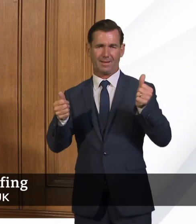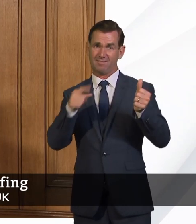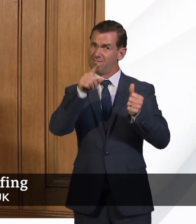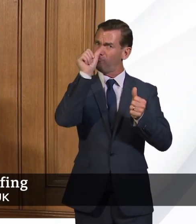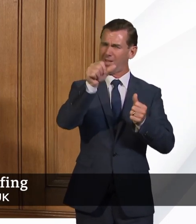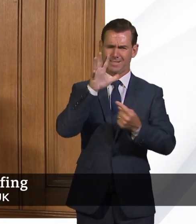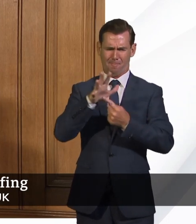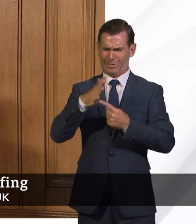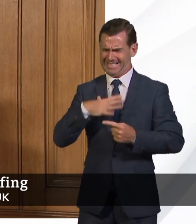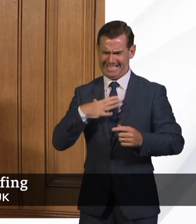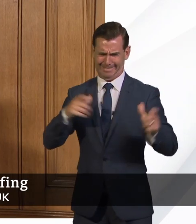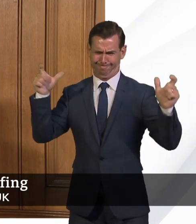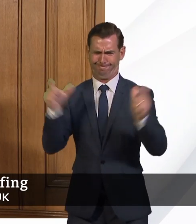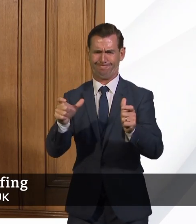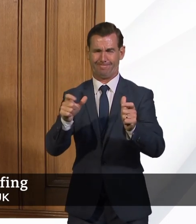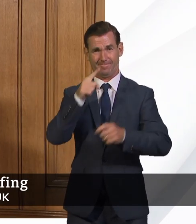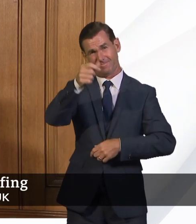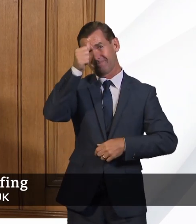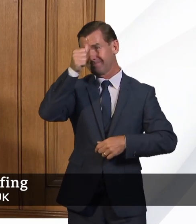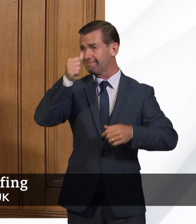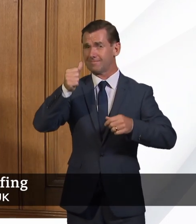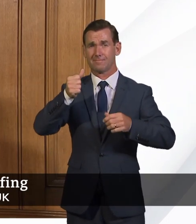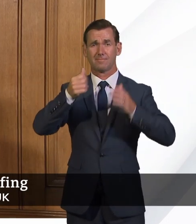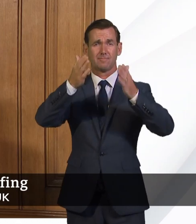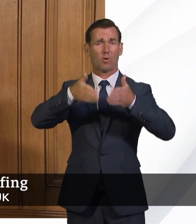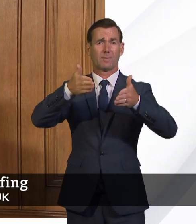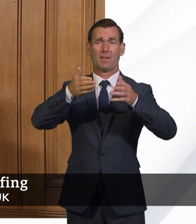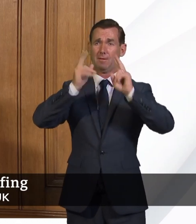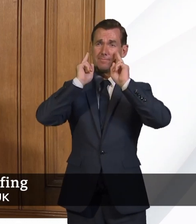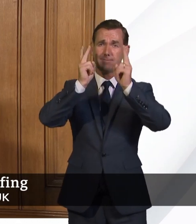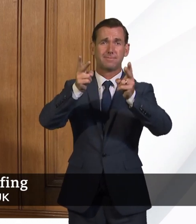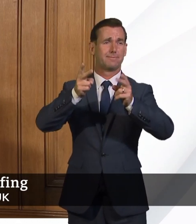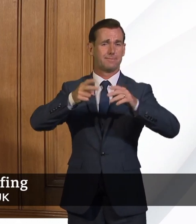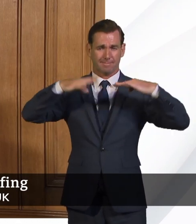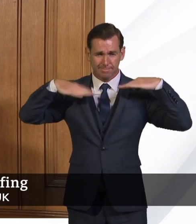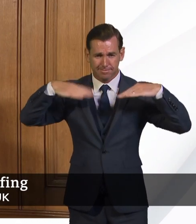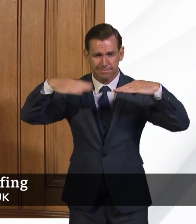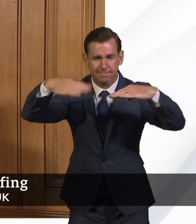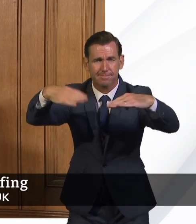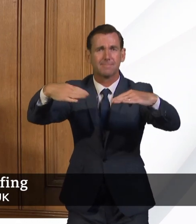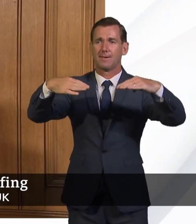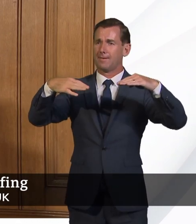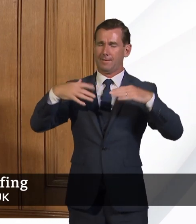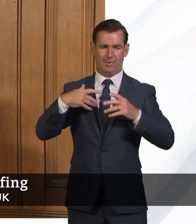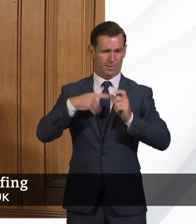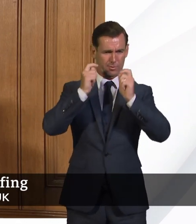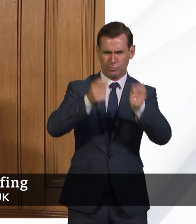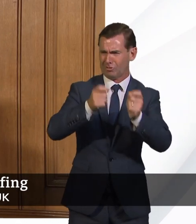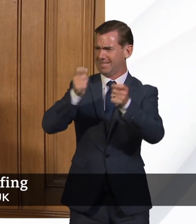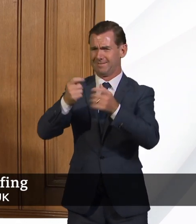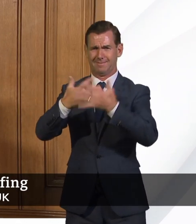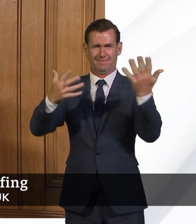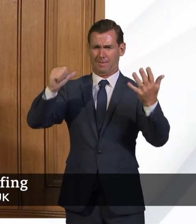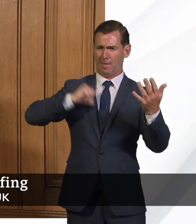in hospitals. Clearly, the hospital environment is one where there is more infection, because we have been treating many, many thousands of